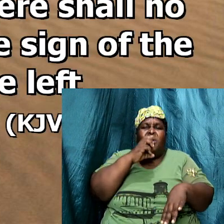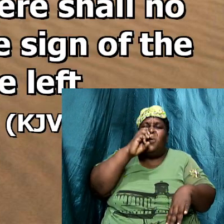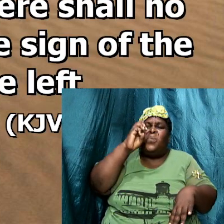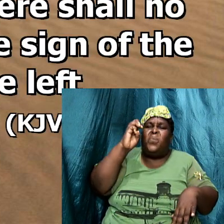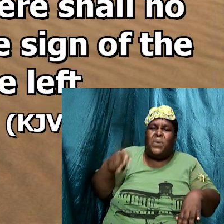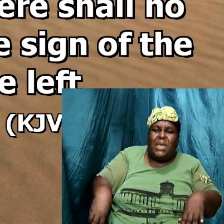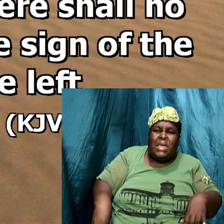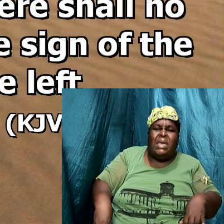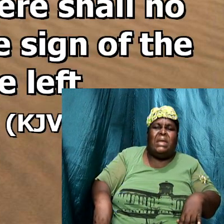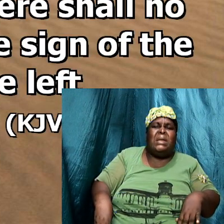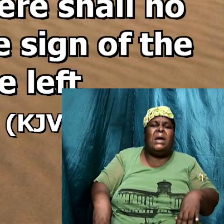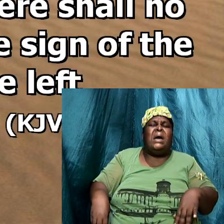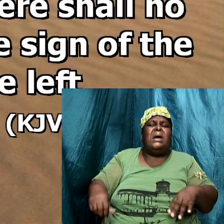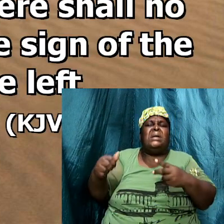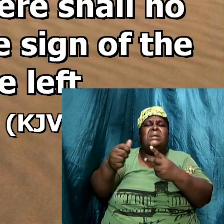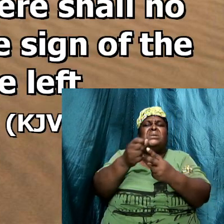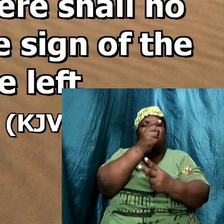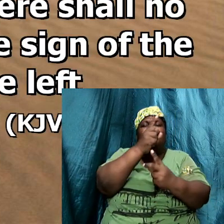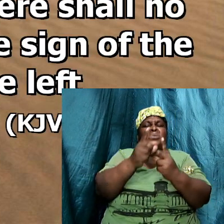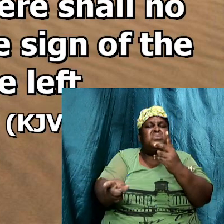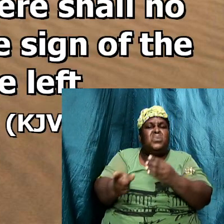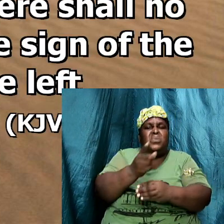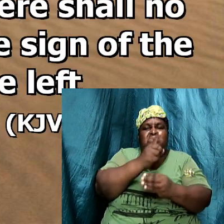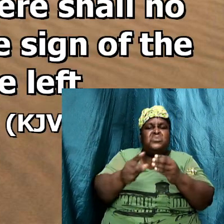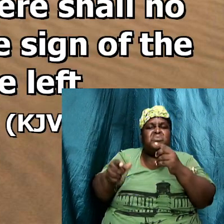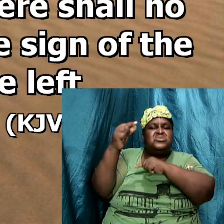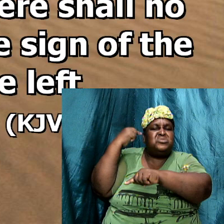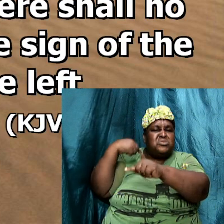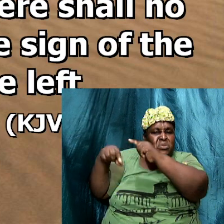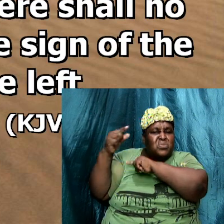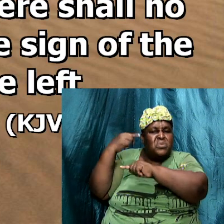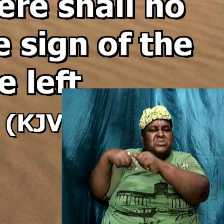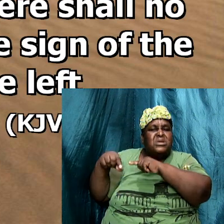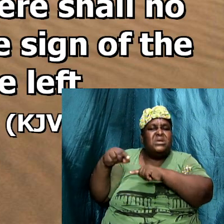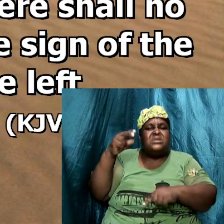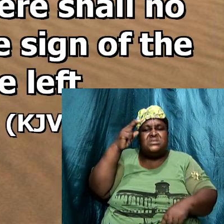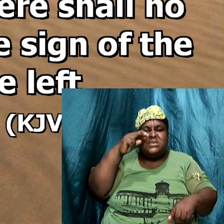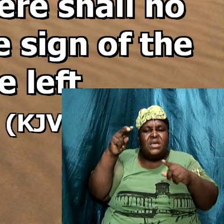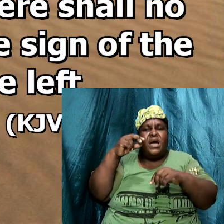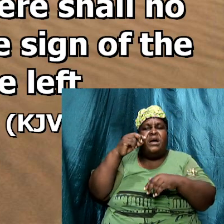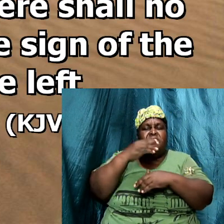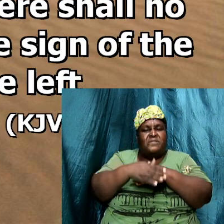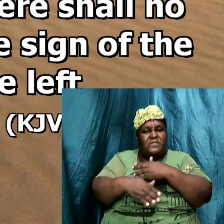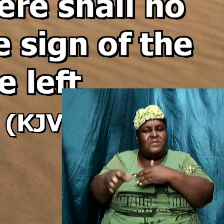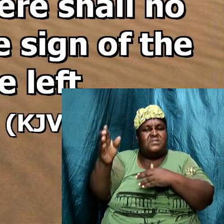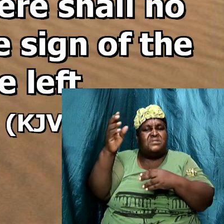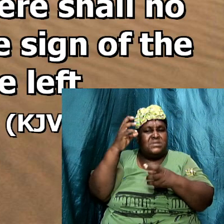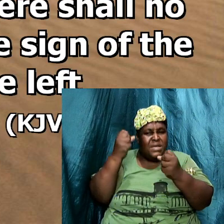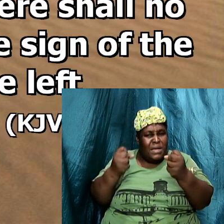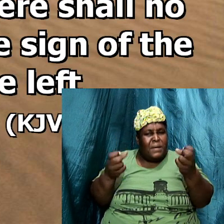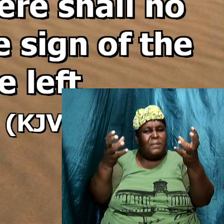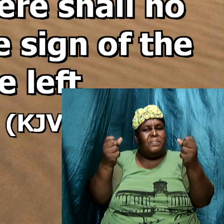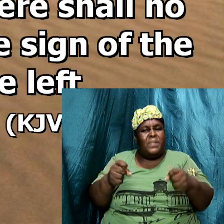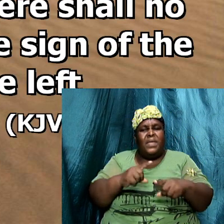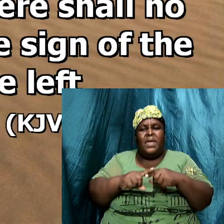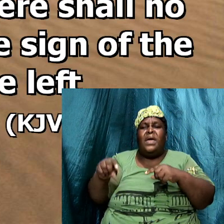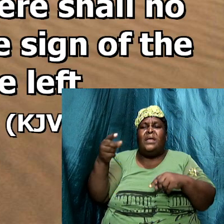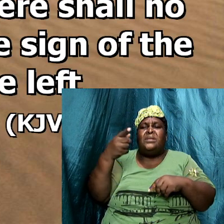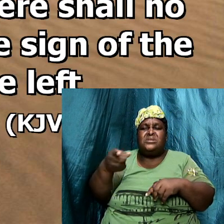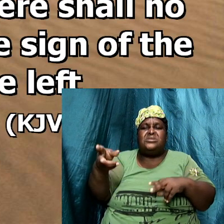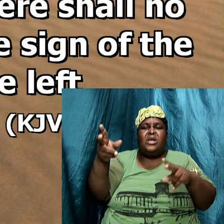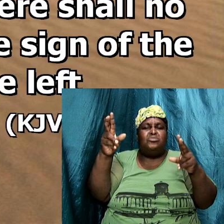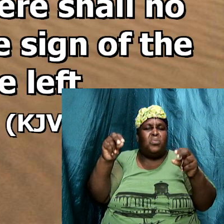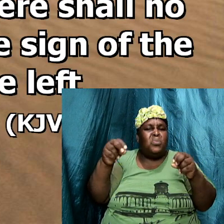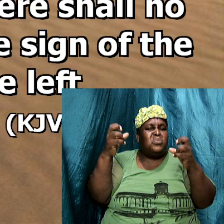a wicked and an adulterous generation seek after a sign and there shall